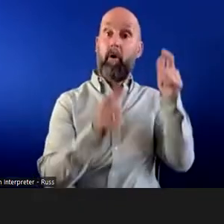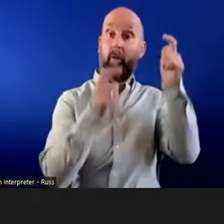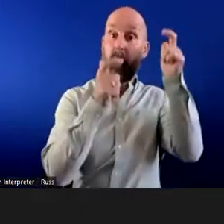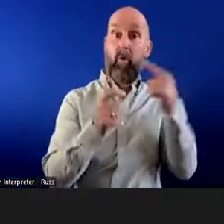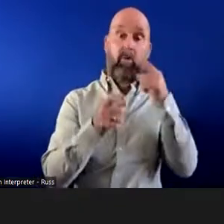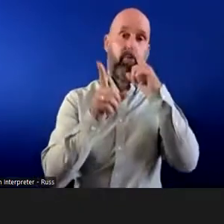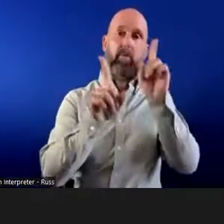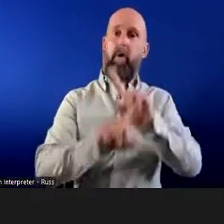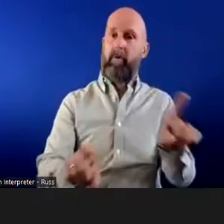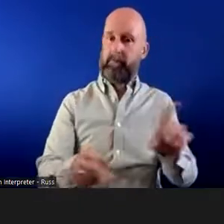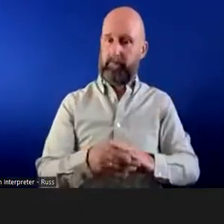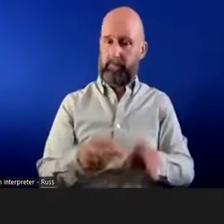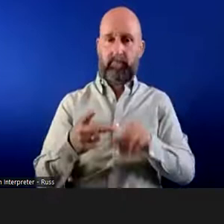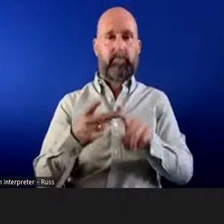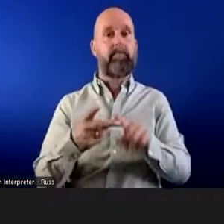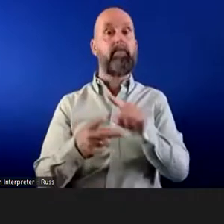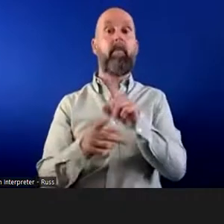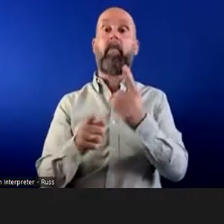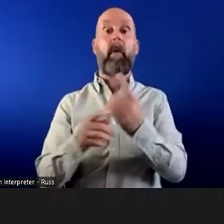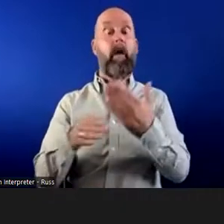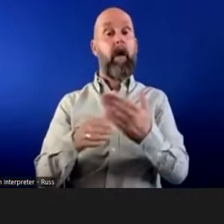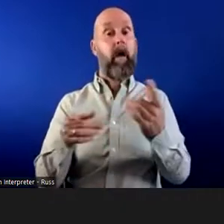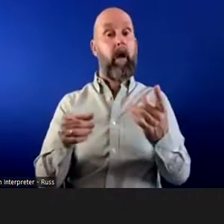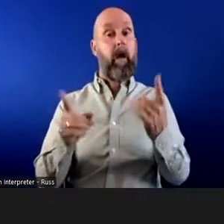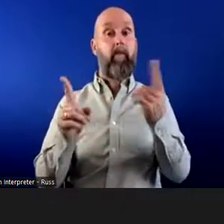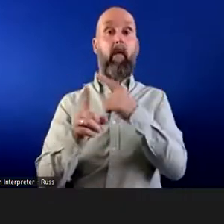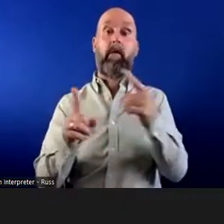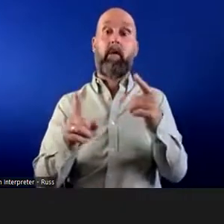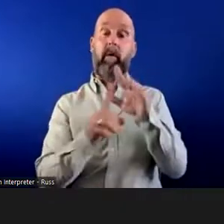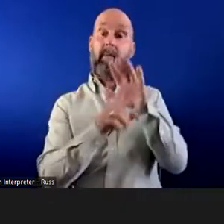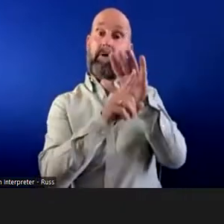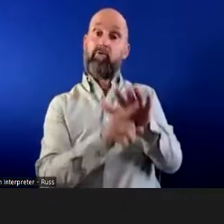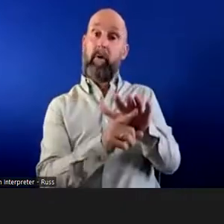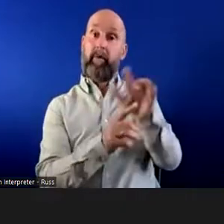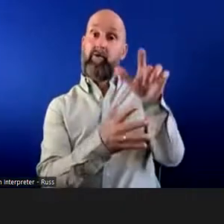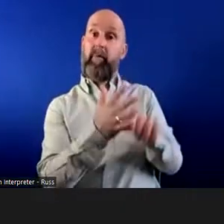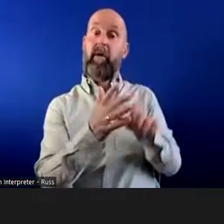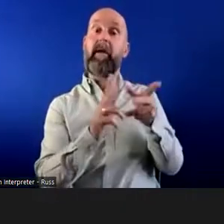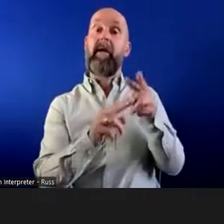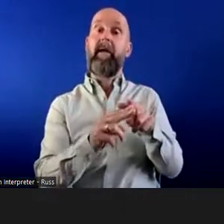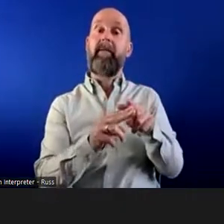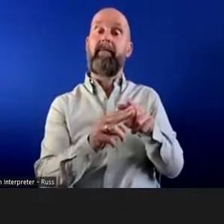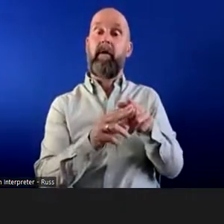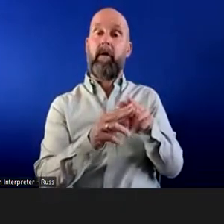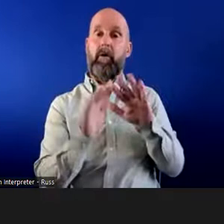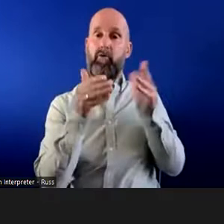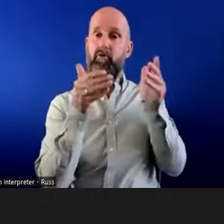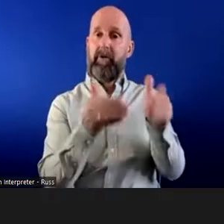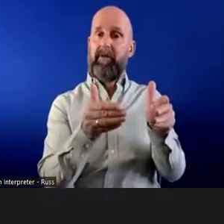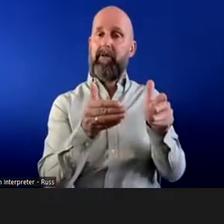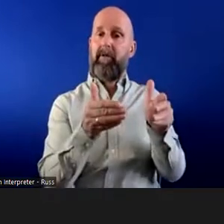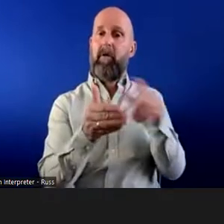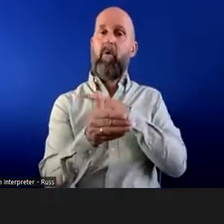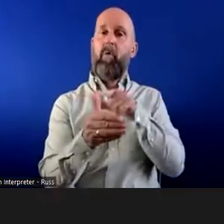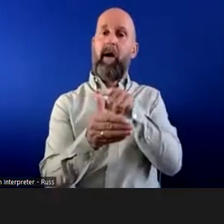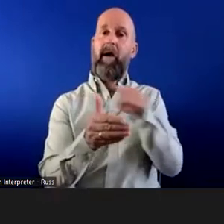Alternatively, an employee will discriminate against a disabled employee if it treats them unfavourably, not directly because of